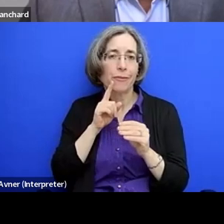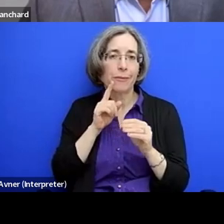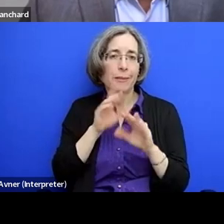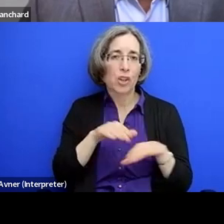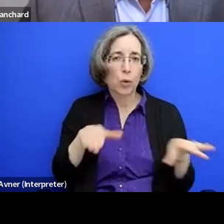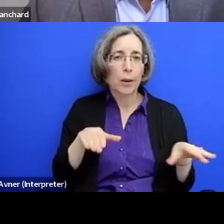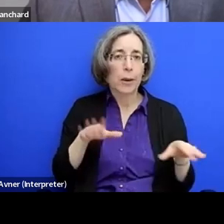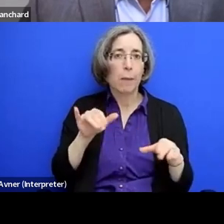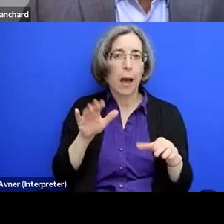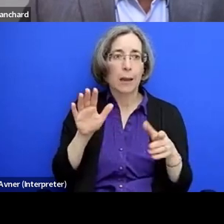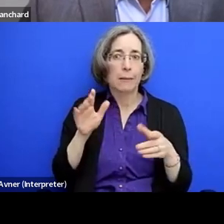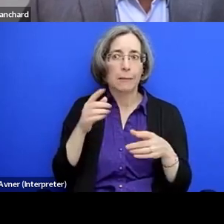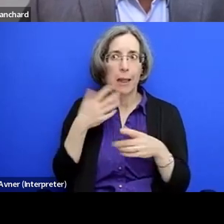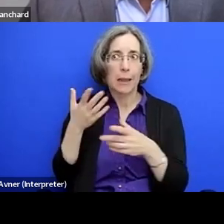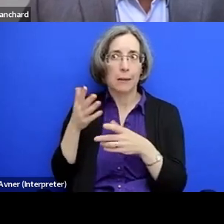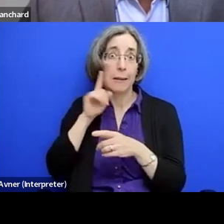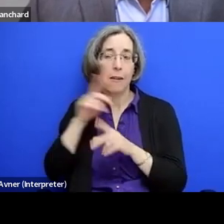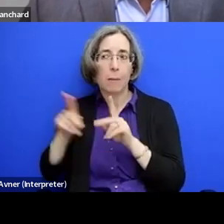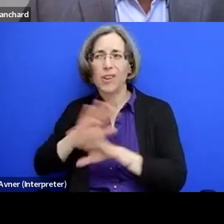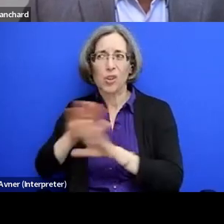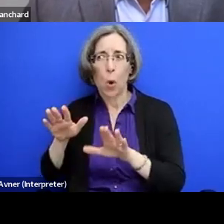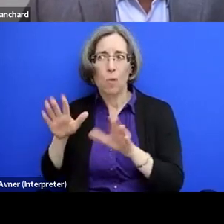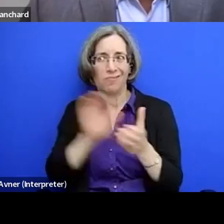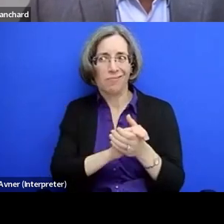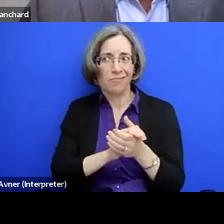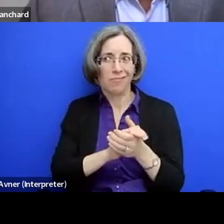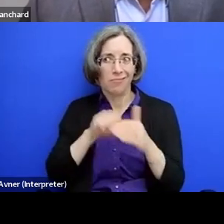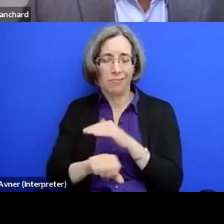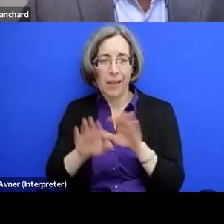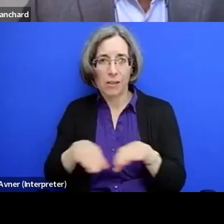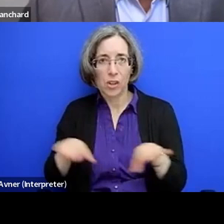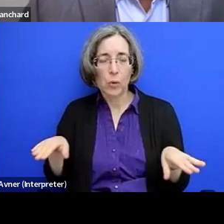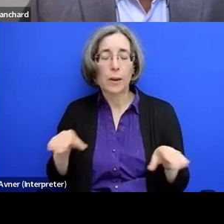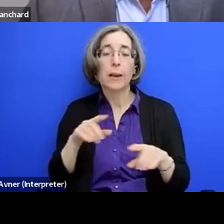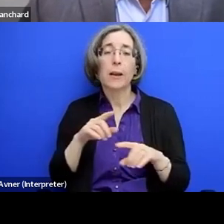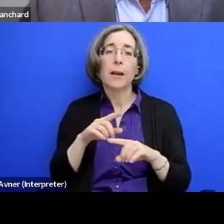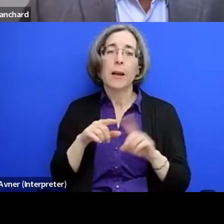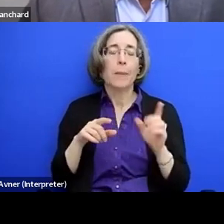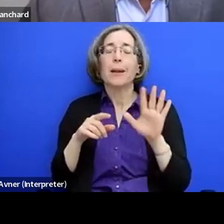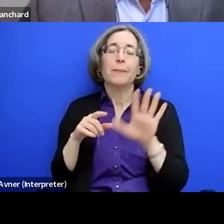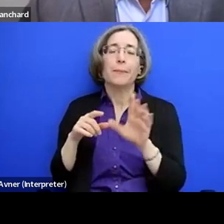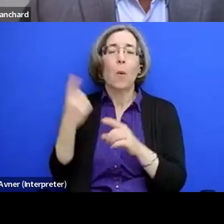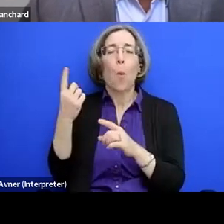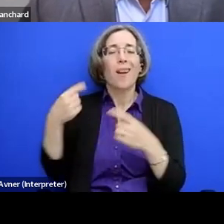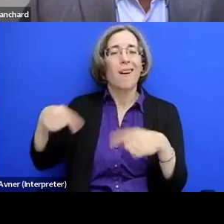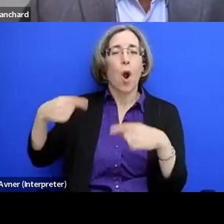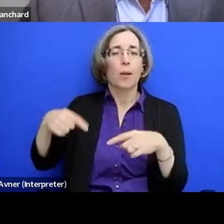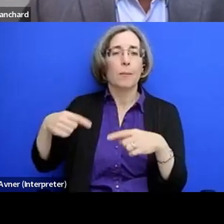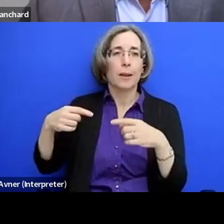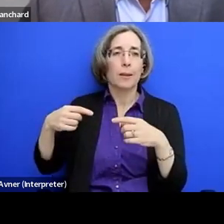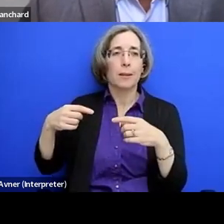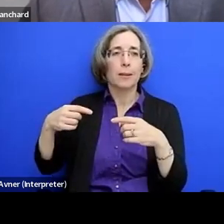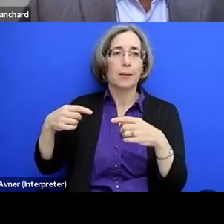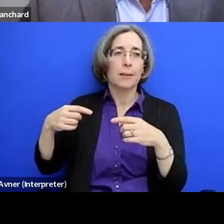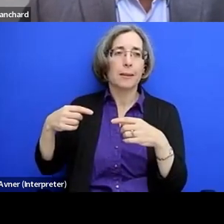at UCL on Lionel Penrose, who I think is trying to make the argument that he's really articulating a kind of rudimentary